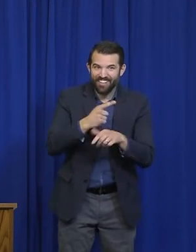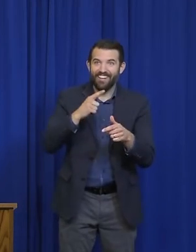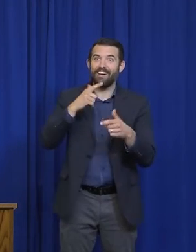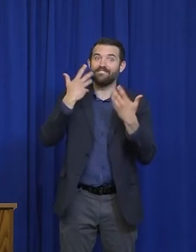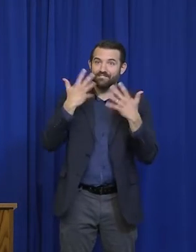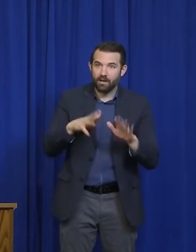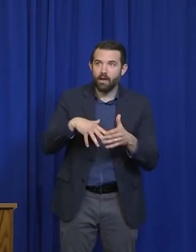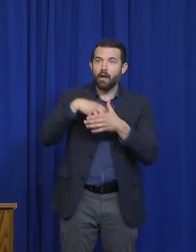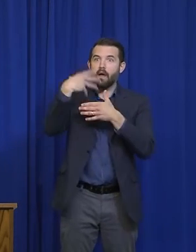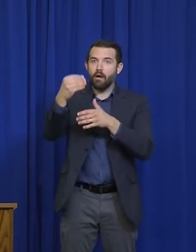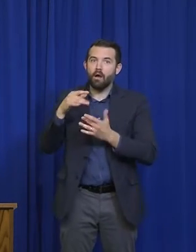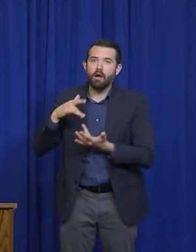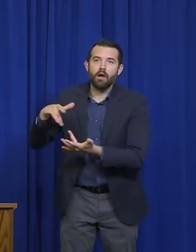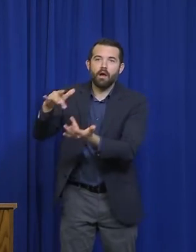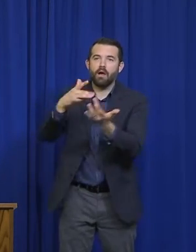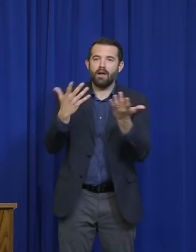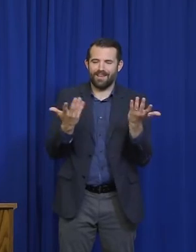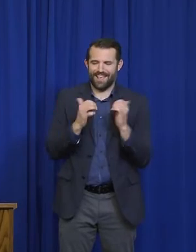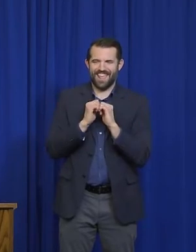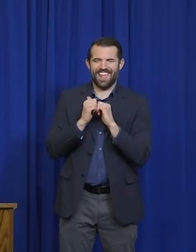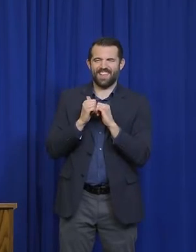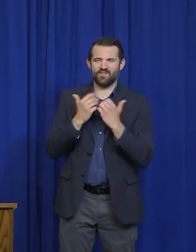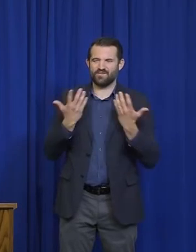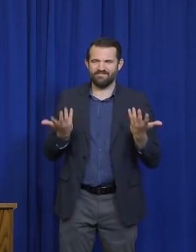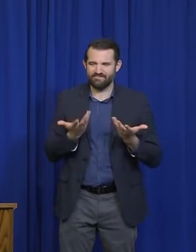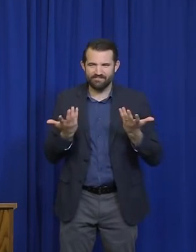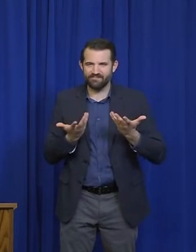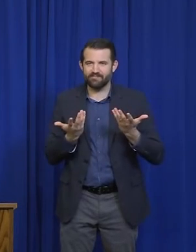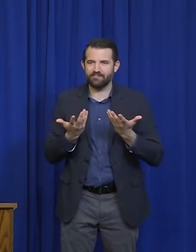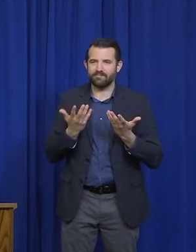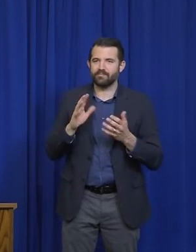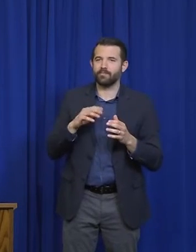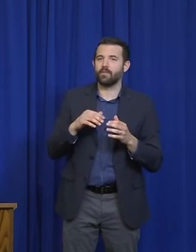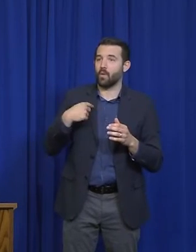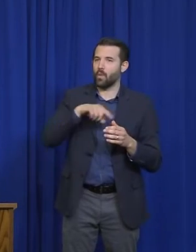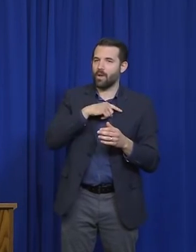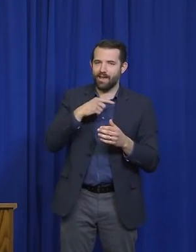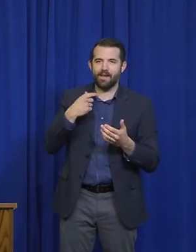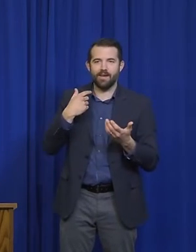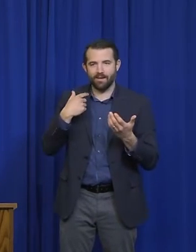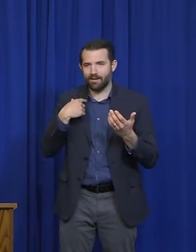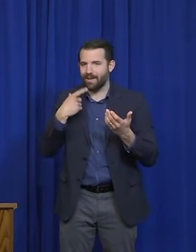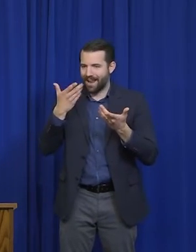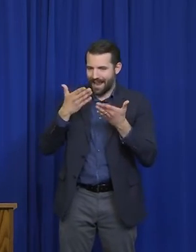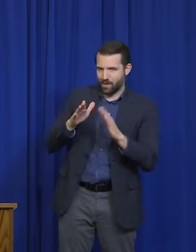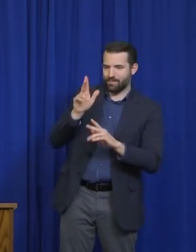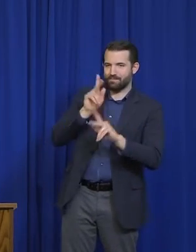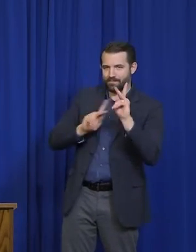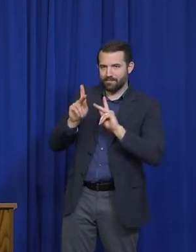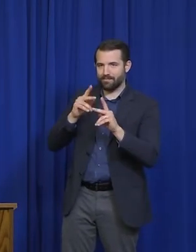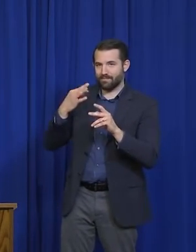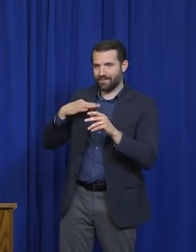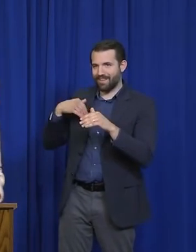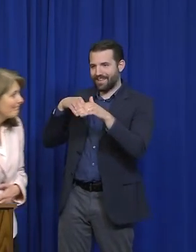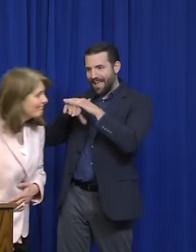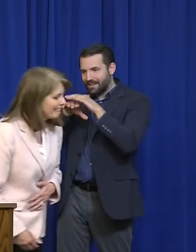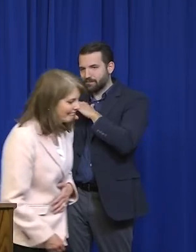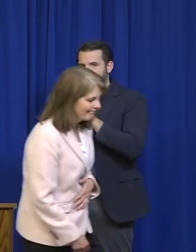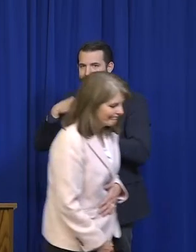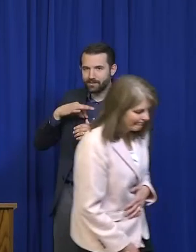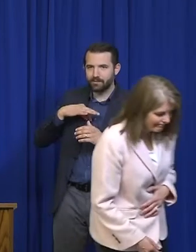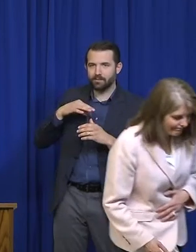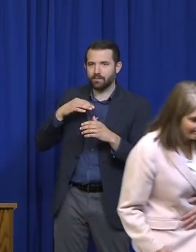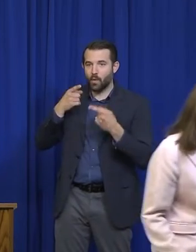safe, but also allow for, you know, people to have access to some of these tourism assets that we find so valuable. And it may be that the